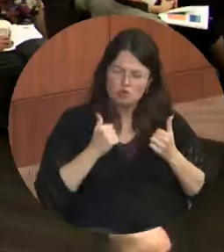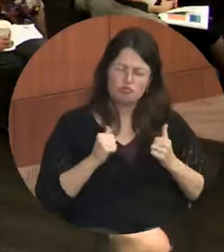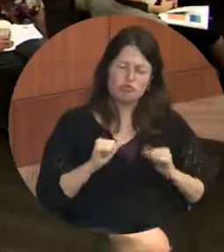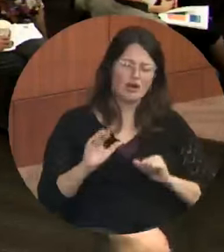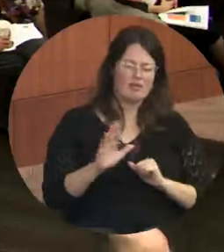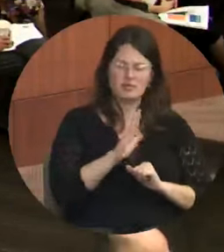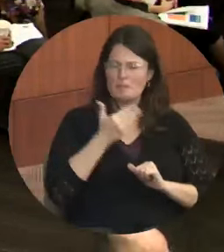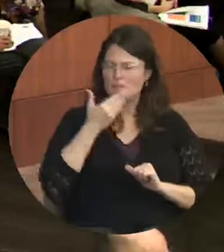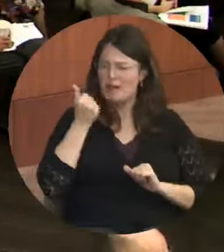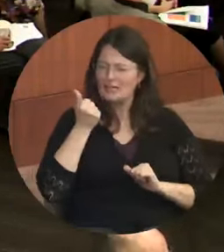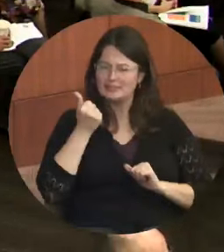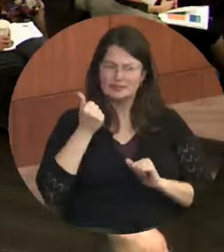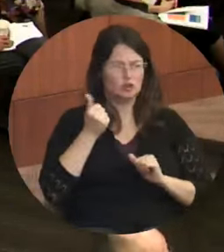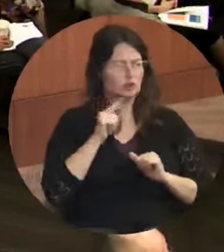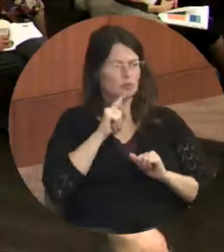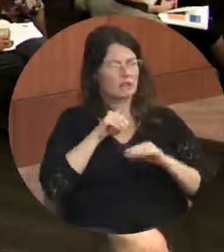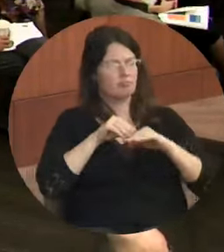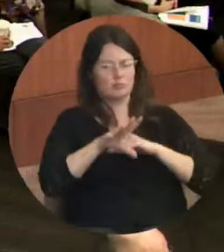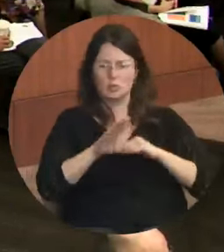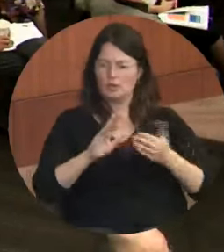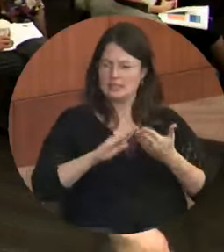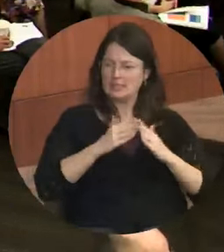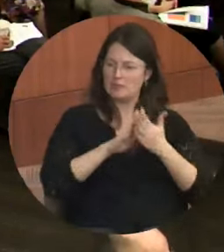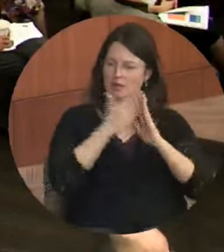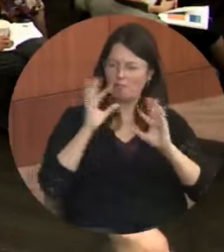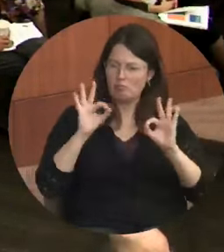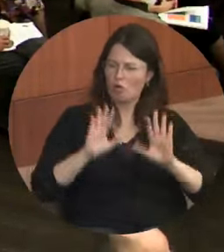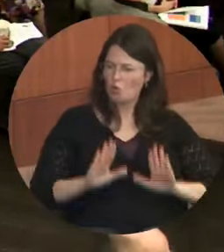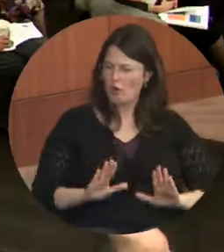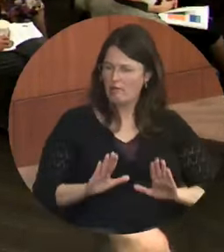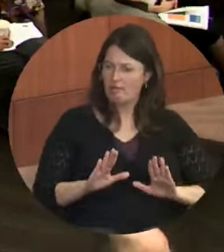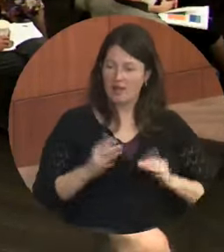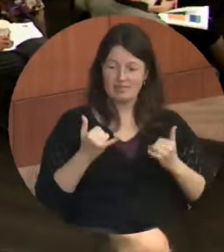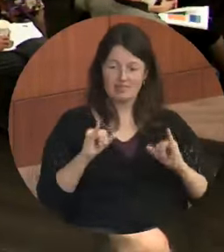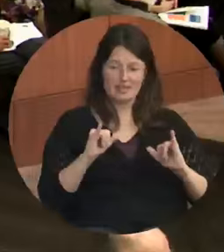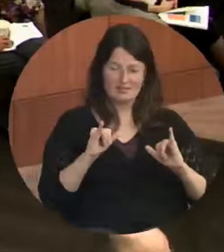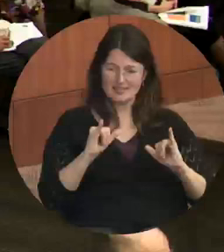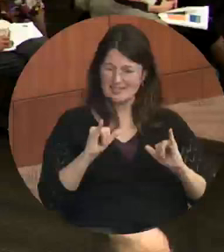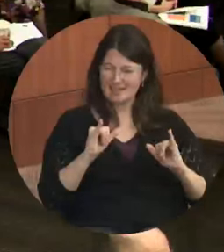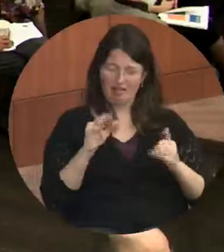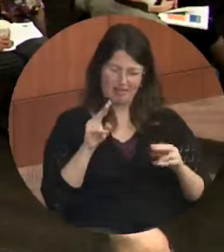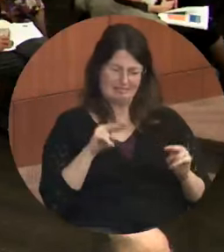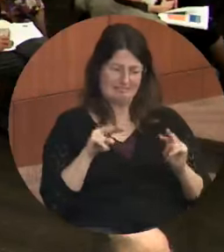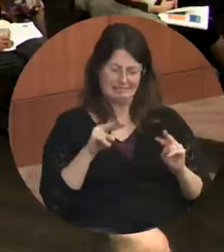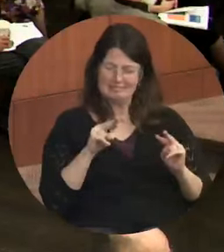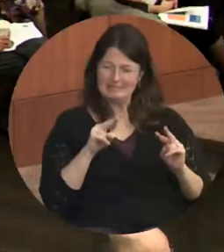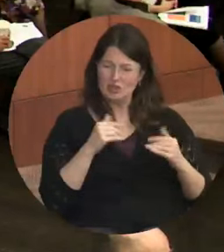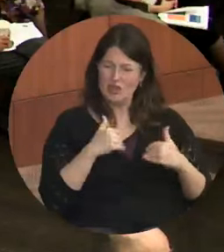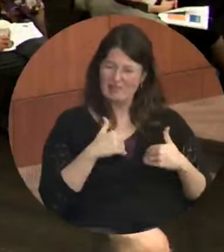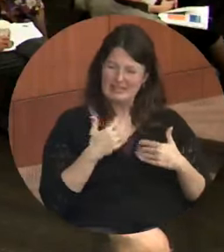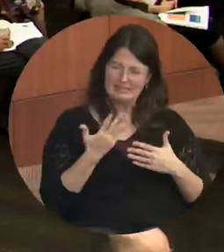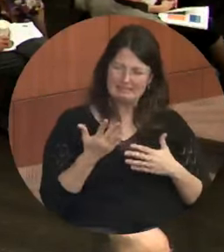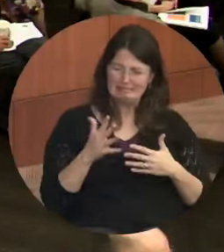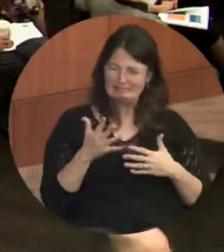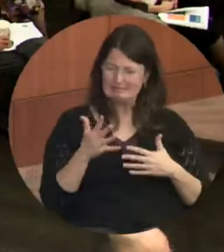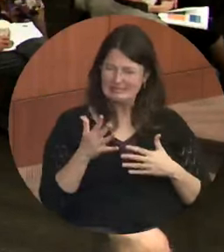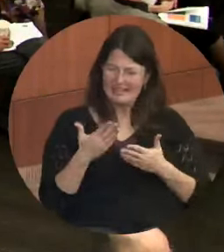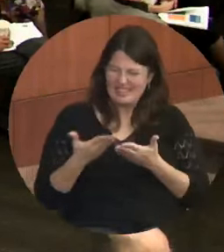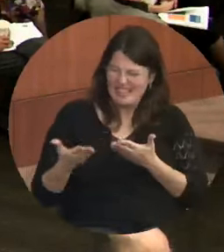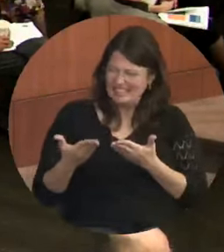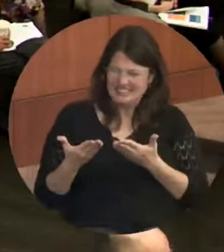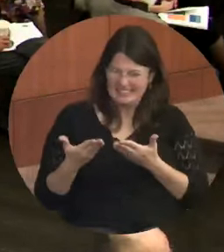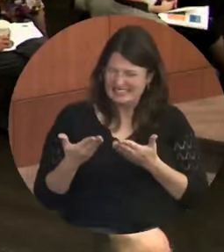make this place great. And when you look back and we still have these things that are there and wondering how it is for them.